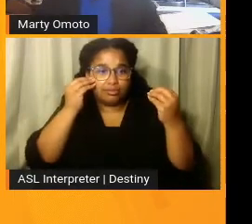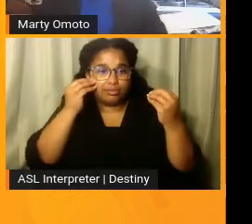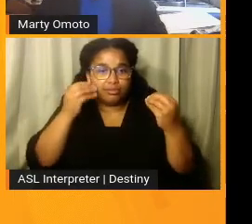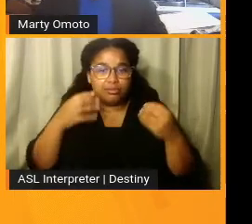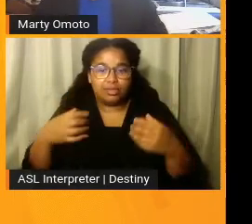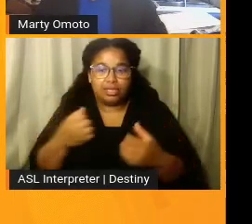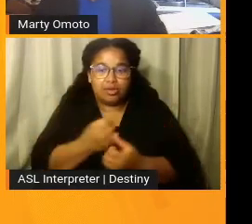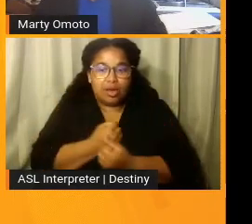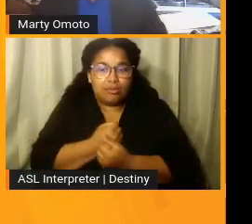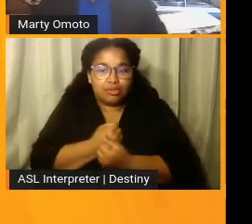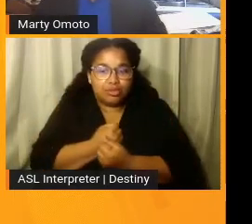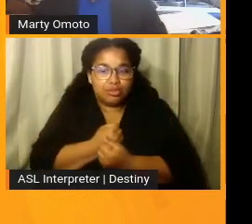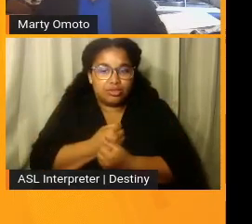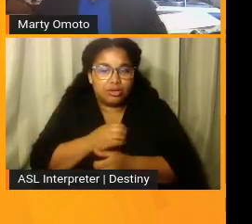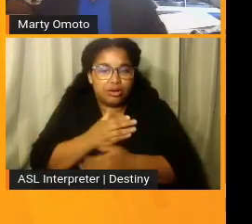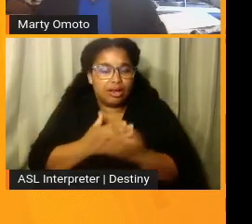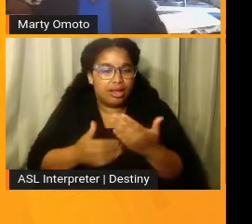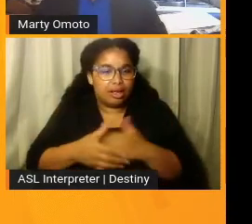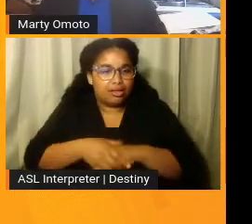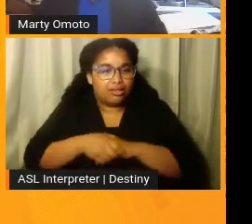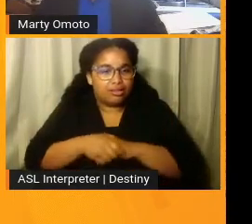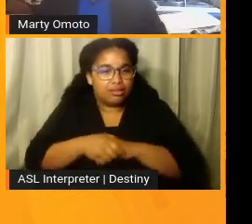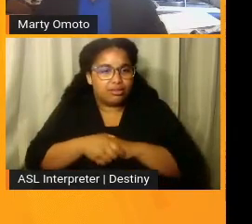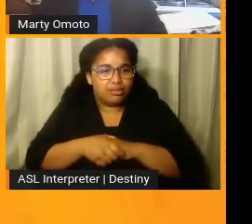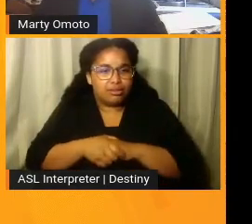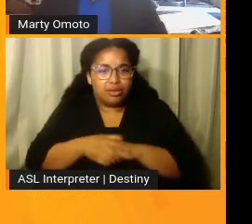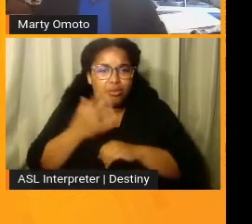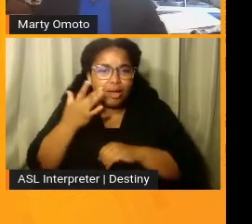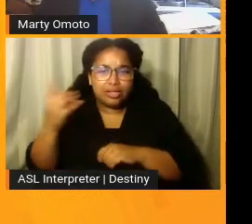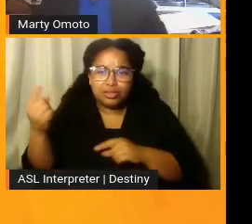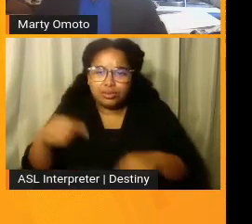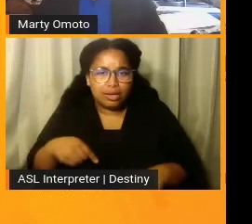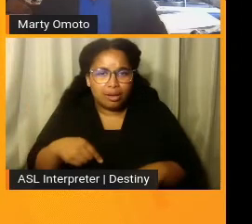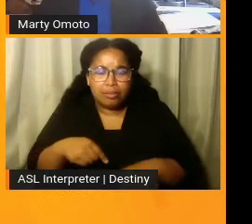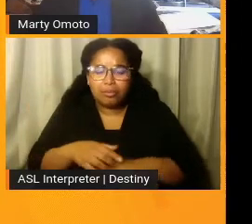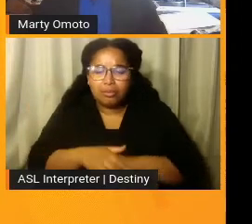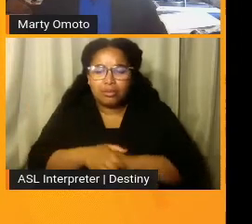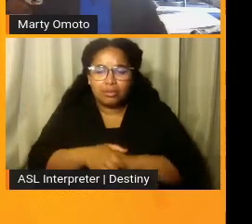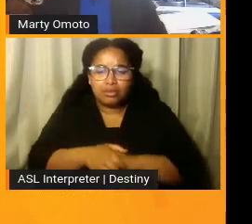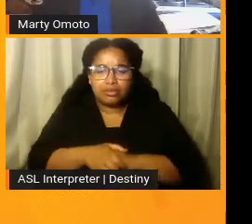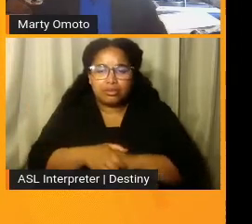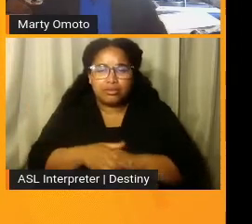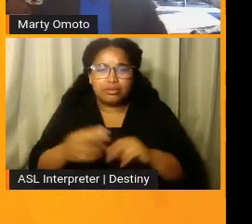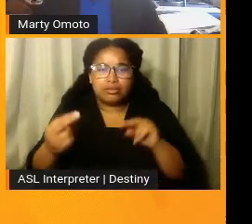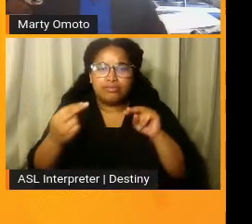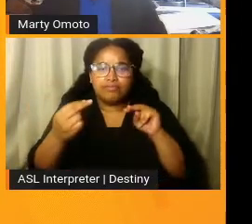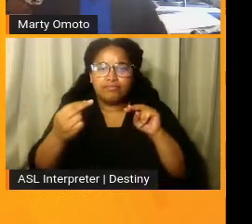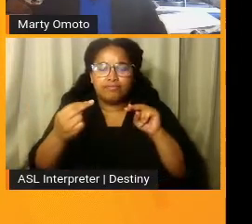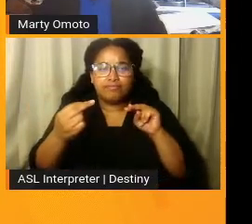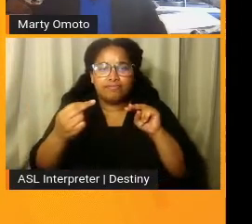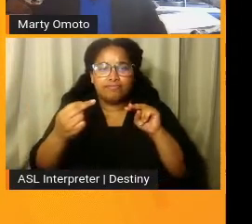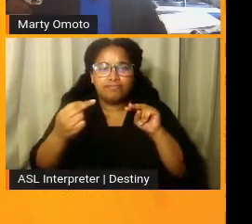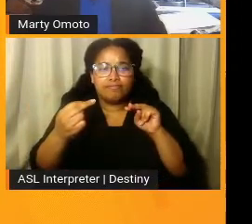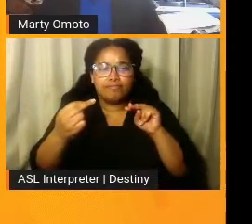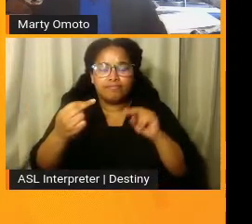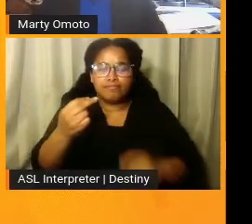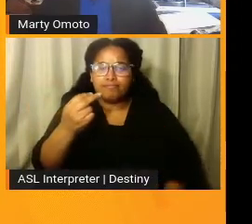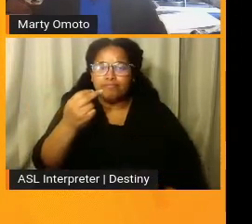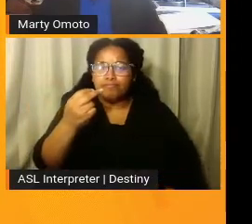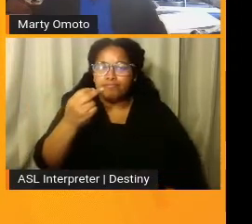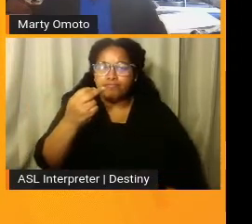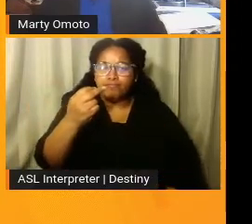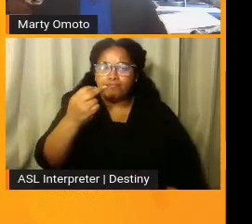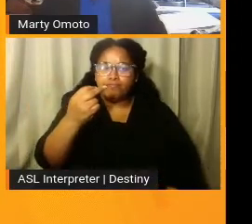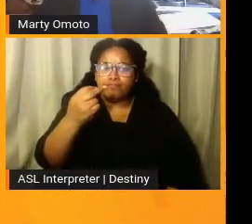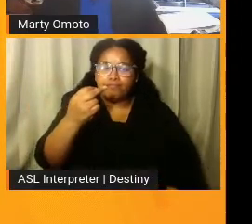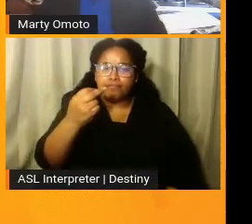hand and I said, well, why did you come? And then she just stared back at me and just said,